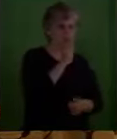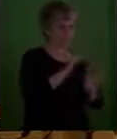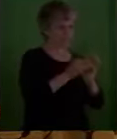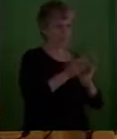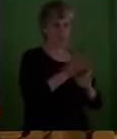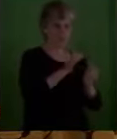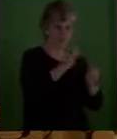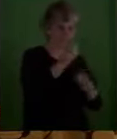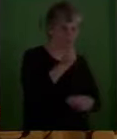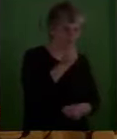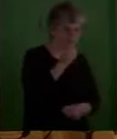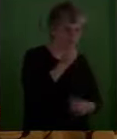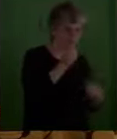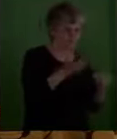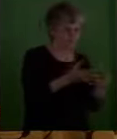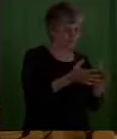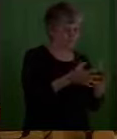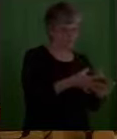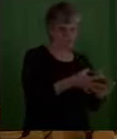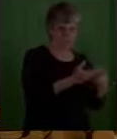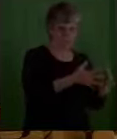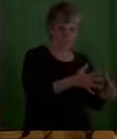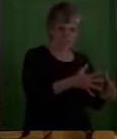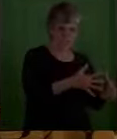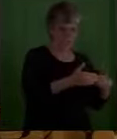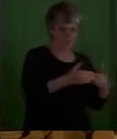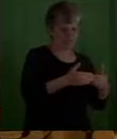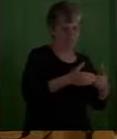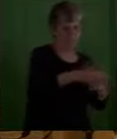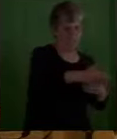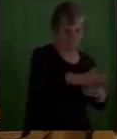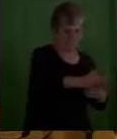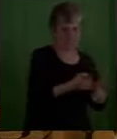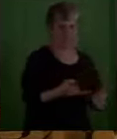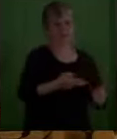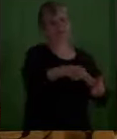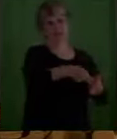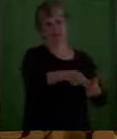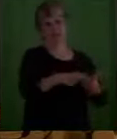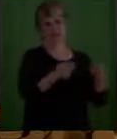baptized into His very name have that same